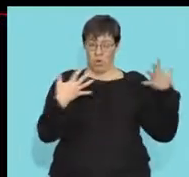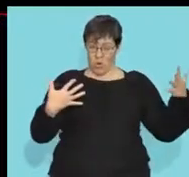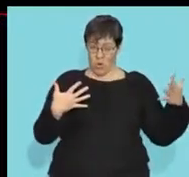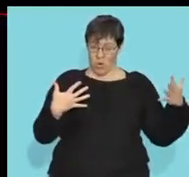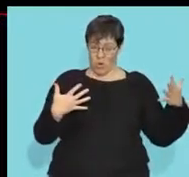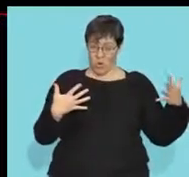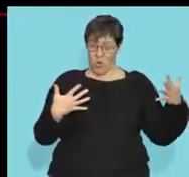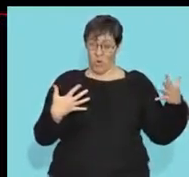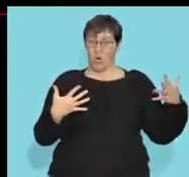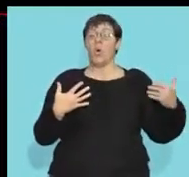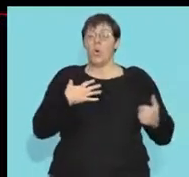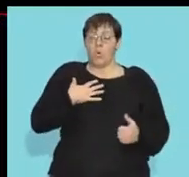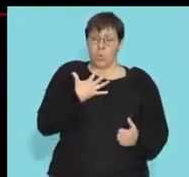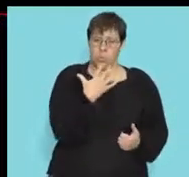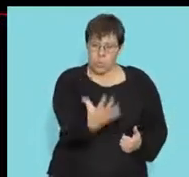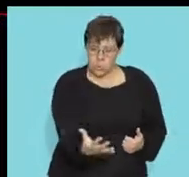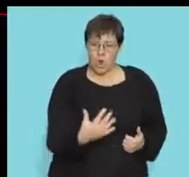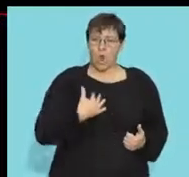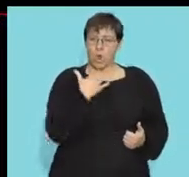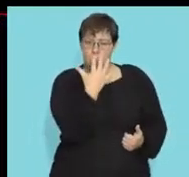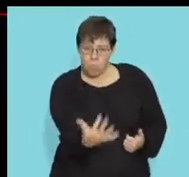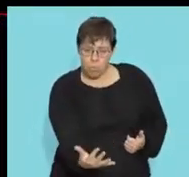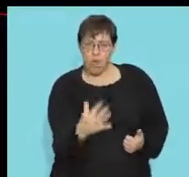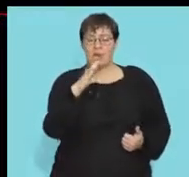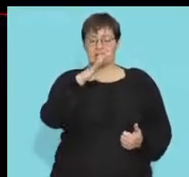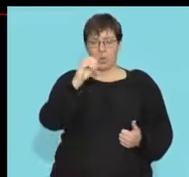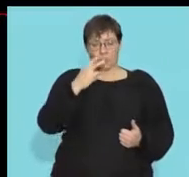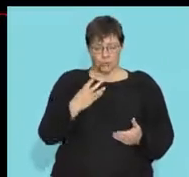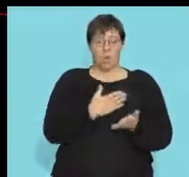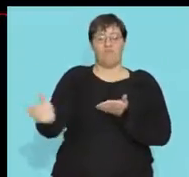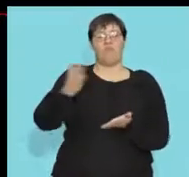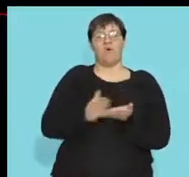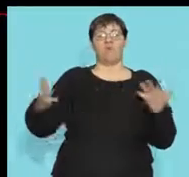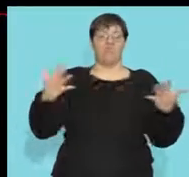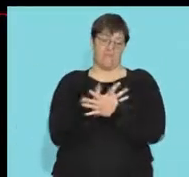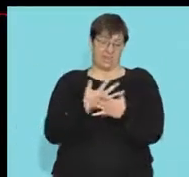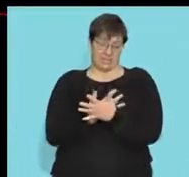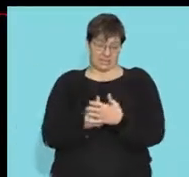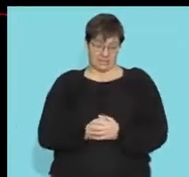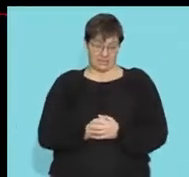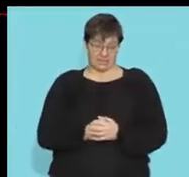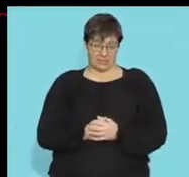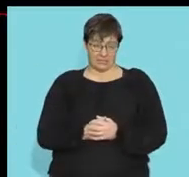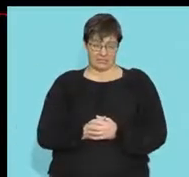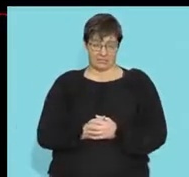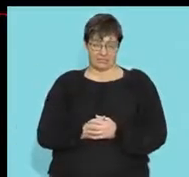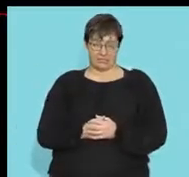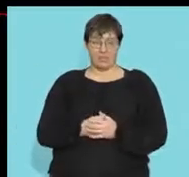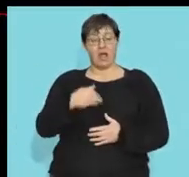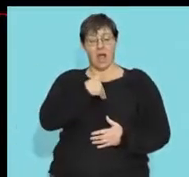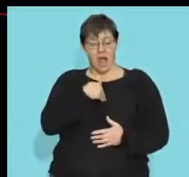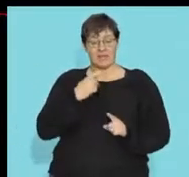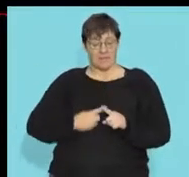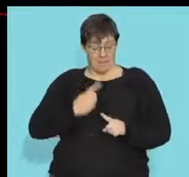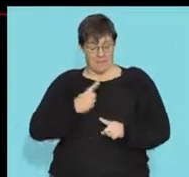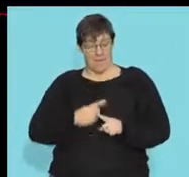oxygen and i'm getting my carbon dioxide out faster so when my